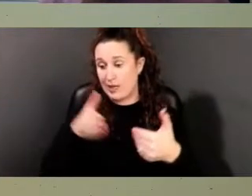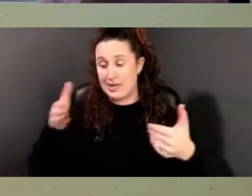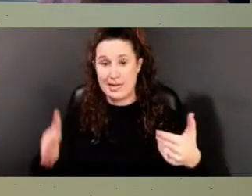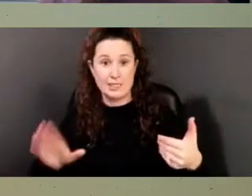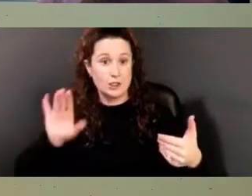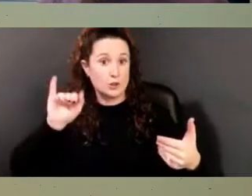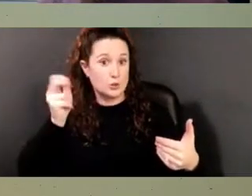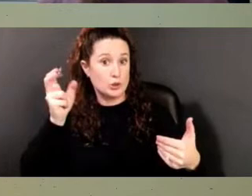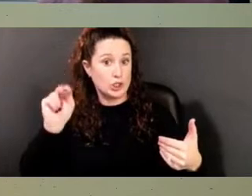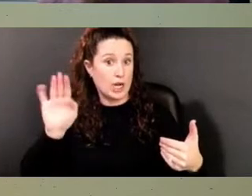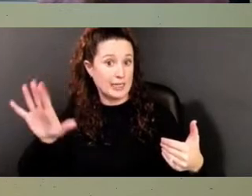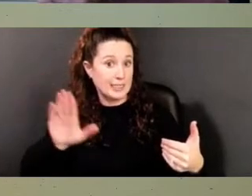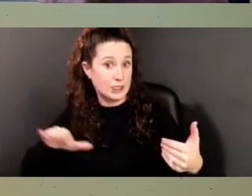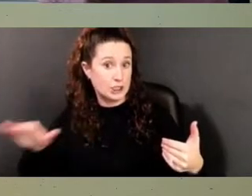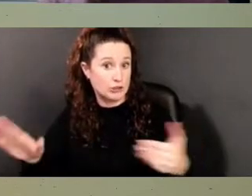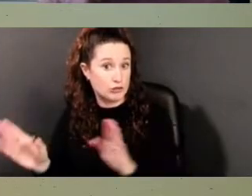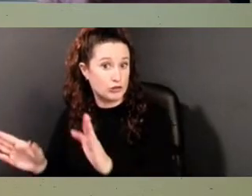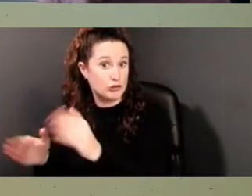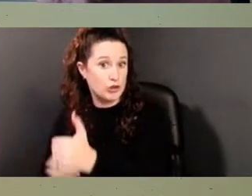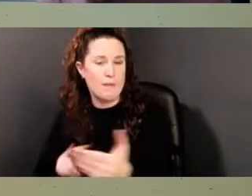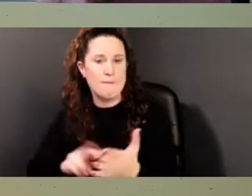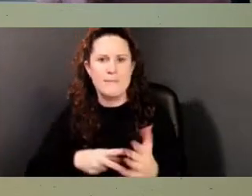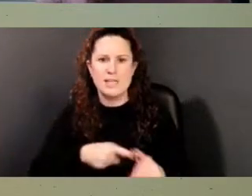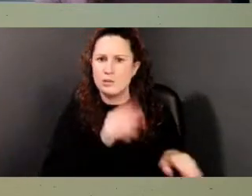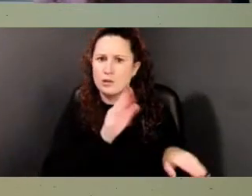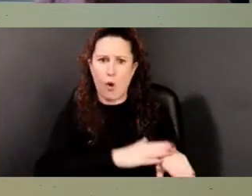expected to be on call throughout the night.